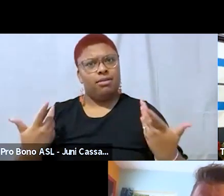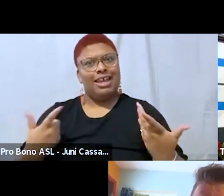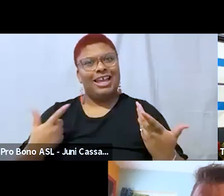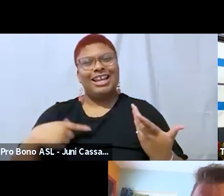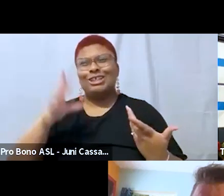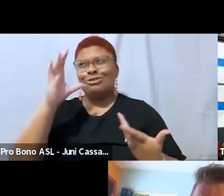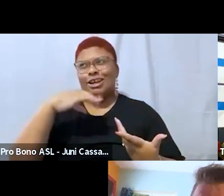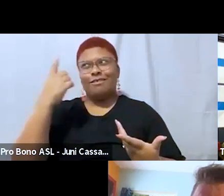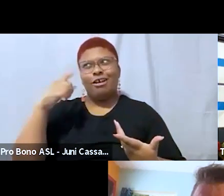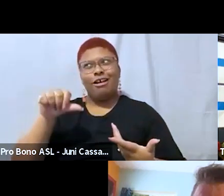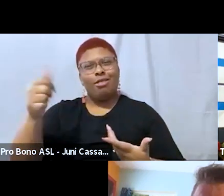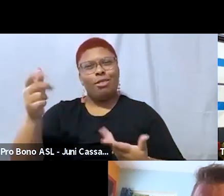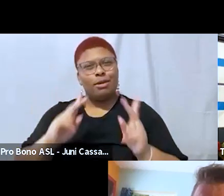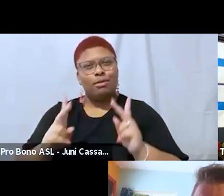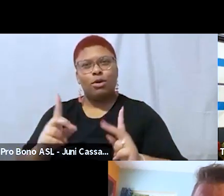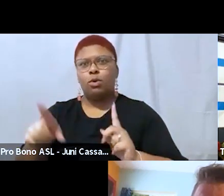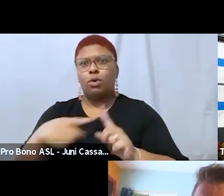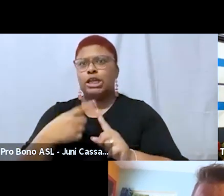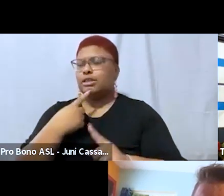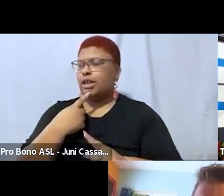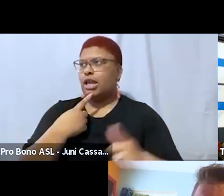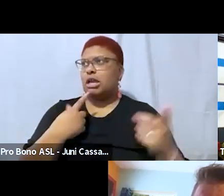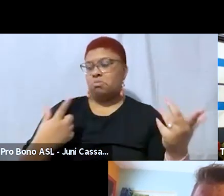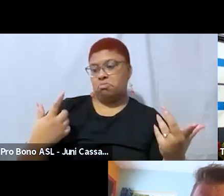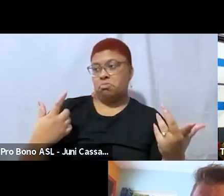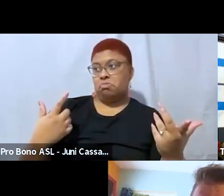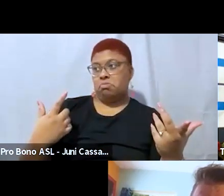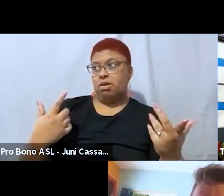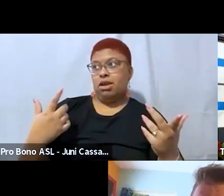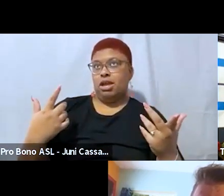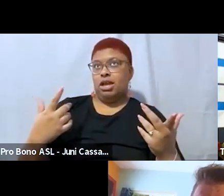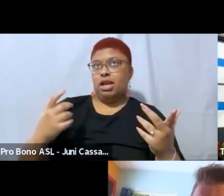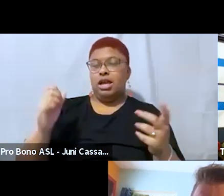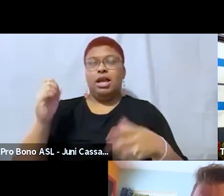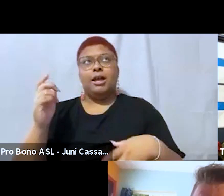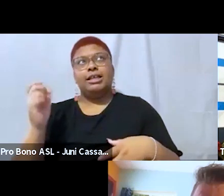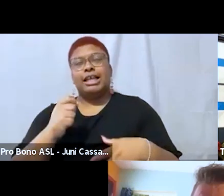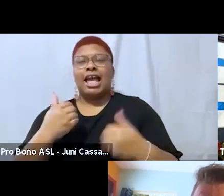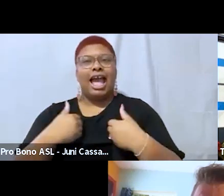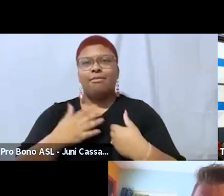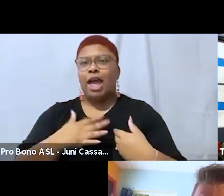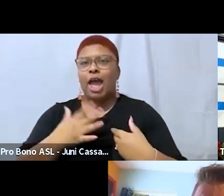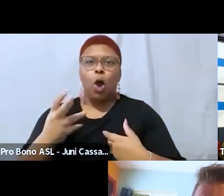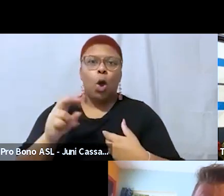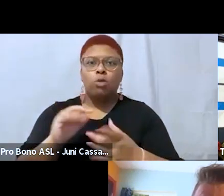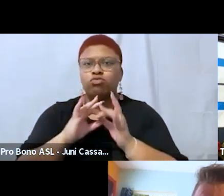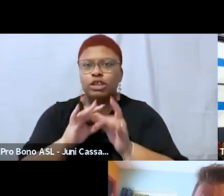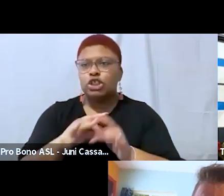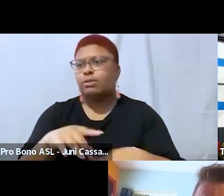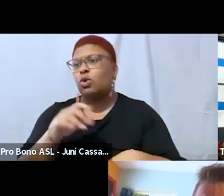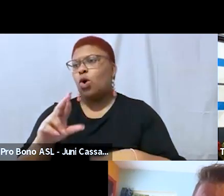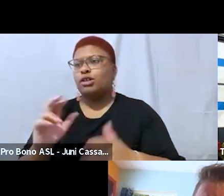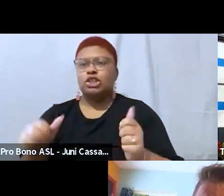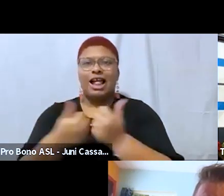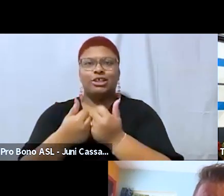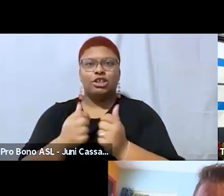people whenever you tell them that i am even though i have my own relationships and like challenges that i face with my body